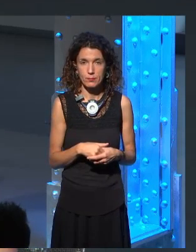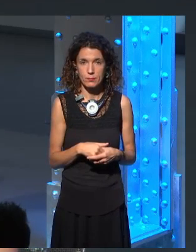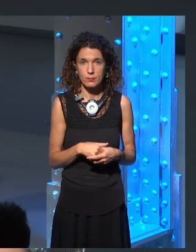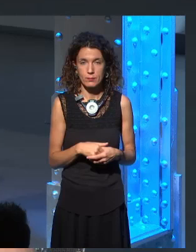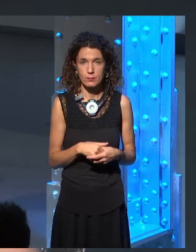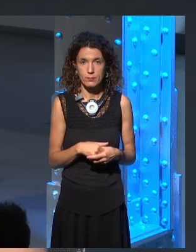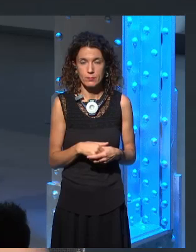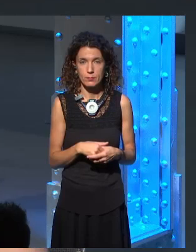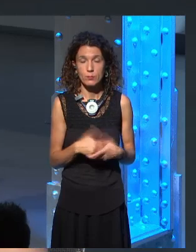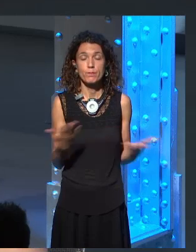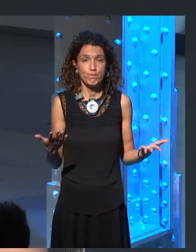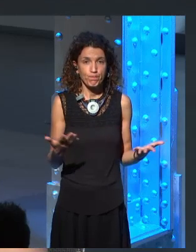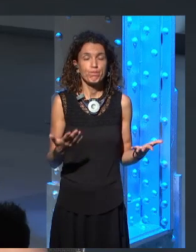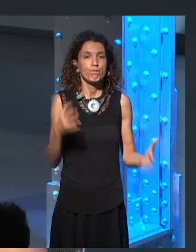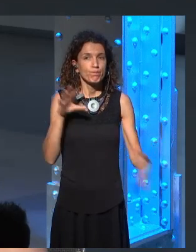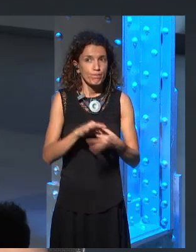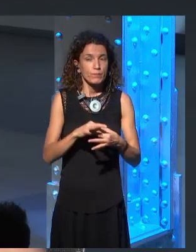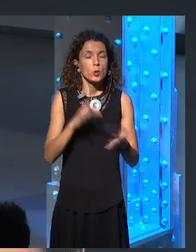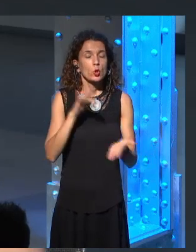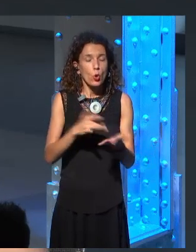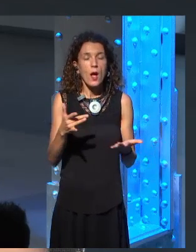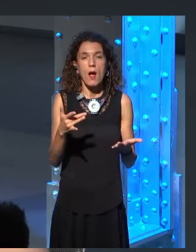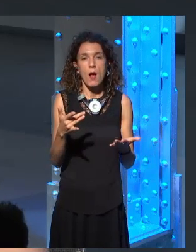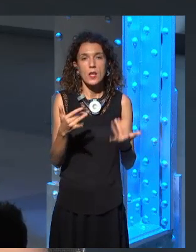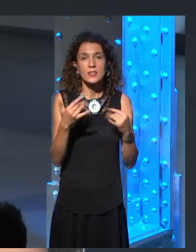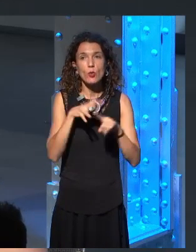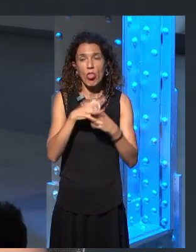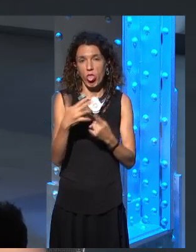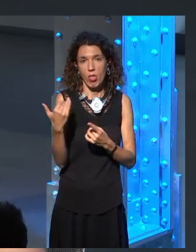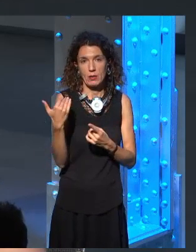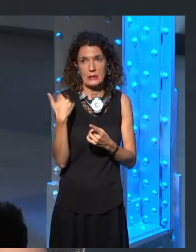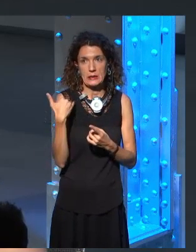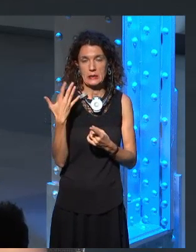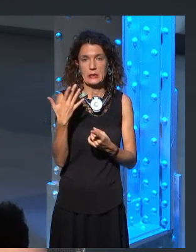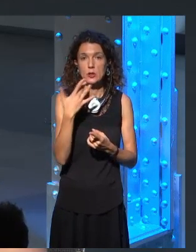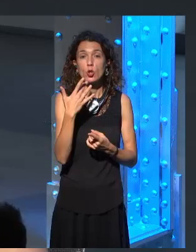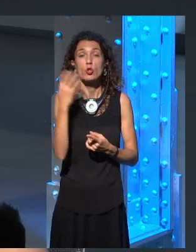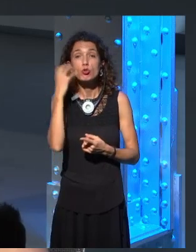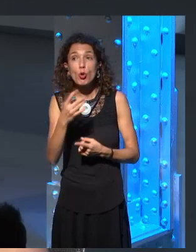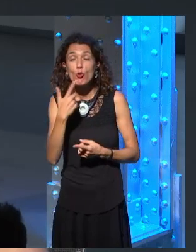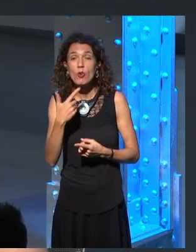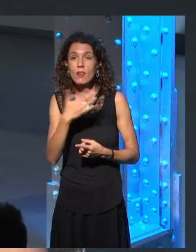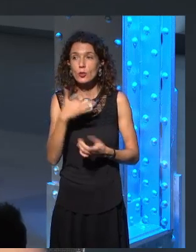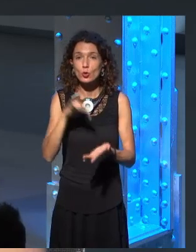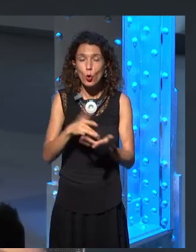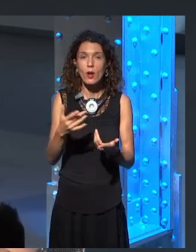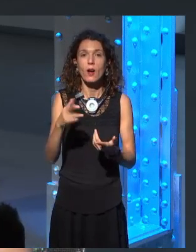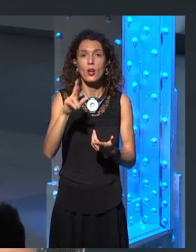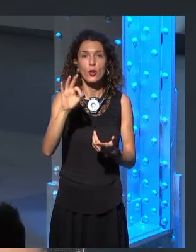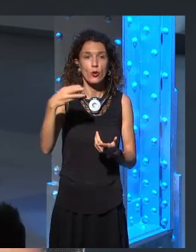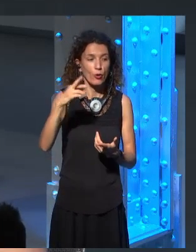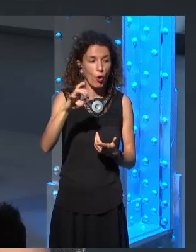recent history, and, uh, George didn't want to reveal everything about Robert's Rebellion. So that we